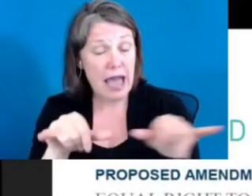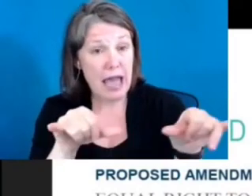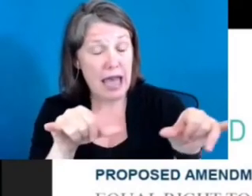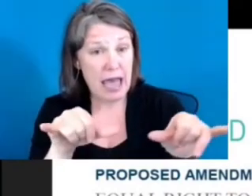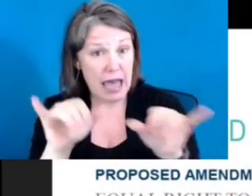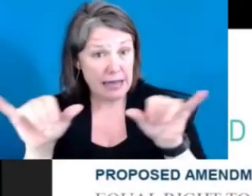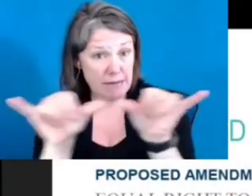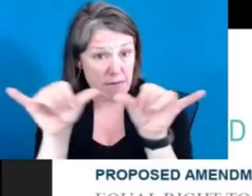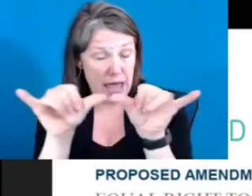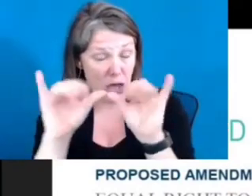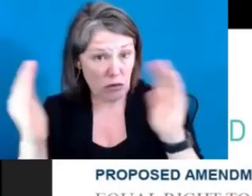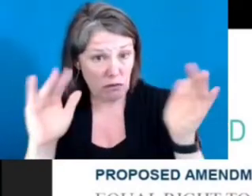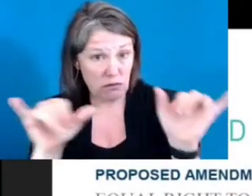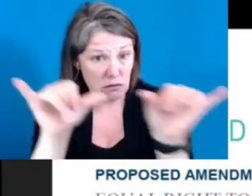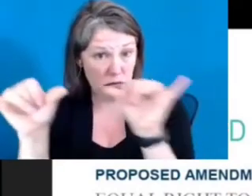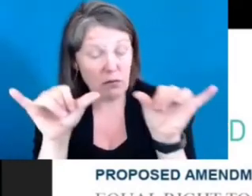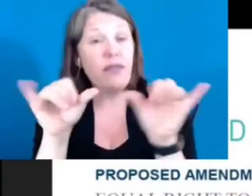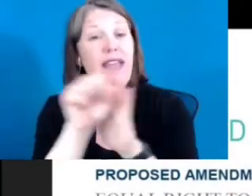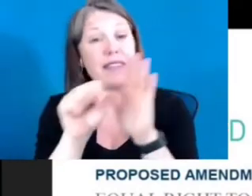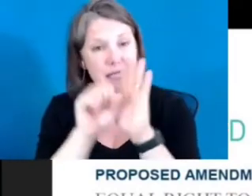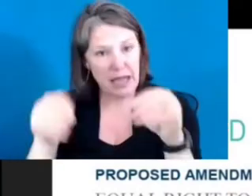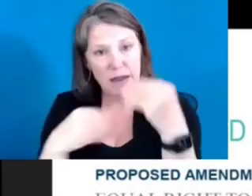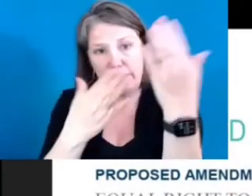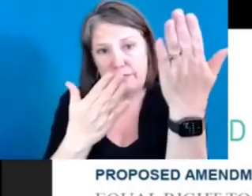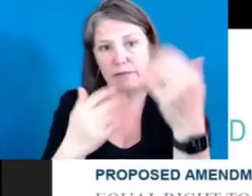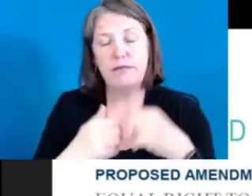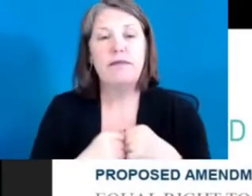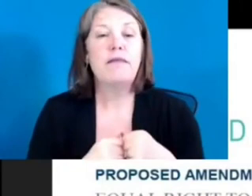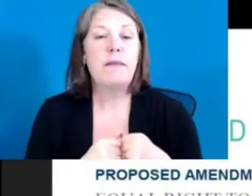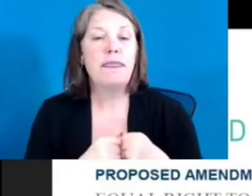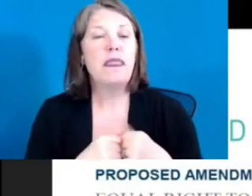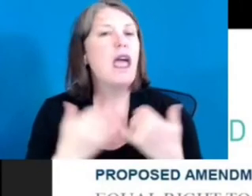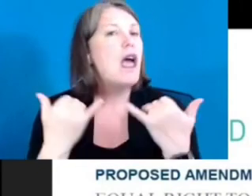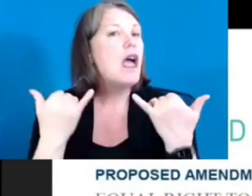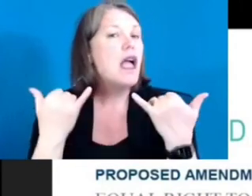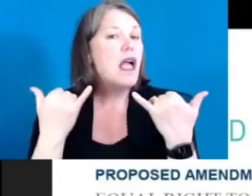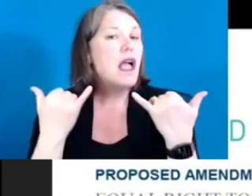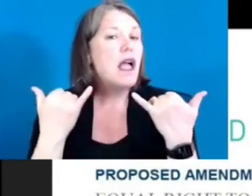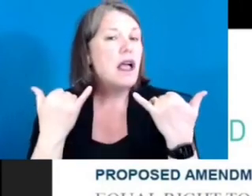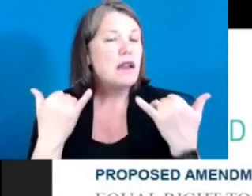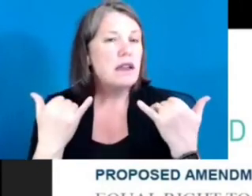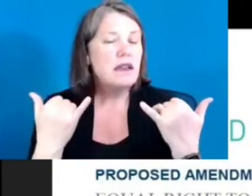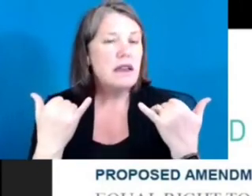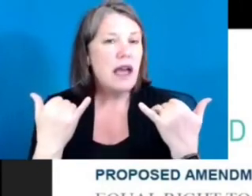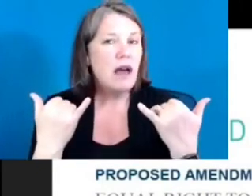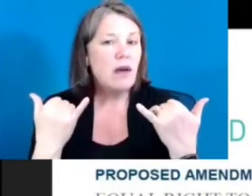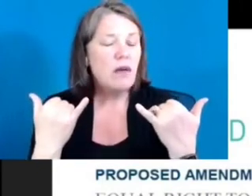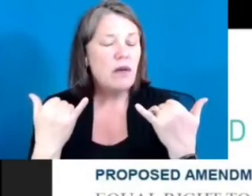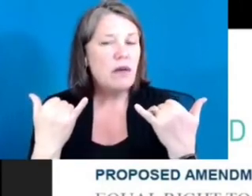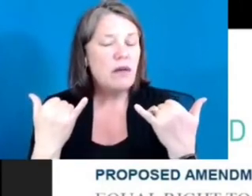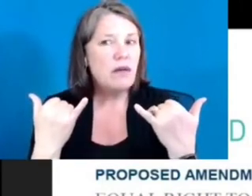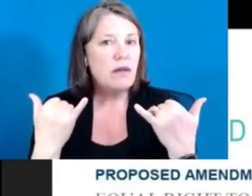And let's not conflate the measurement tool